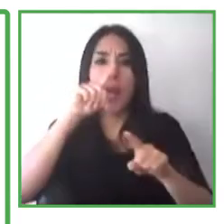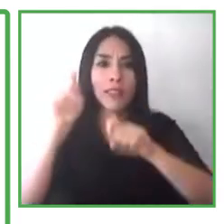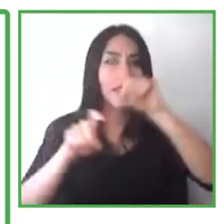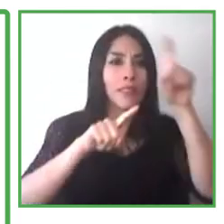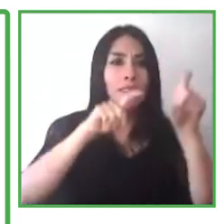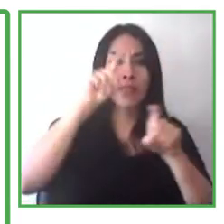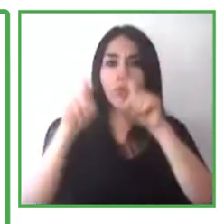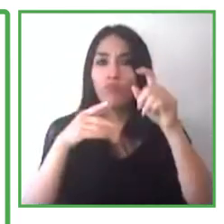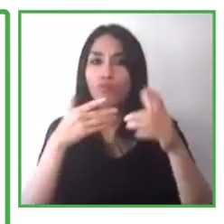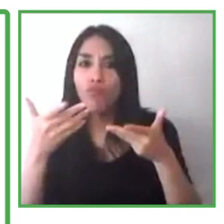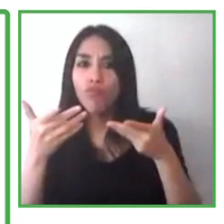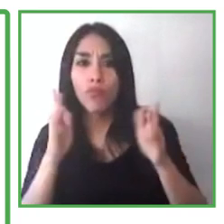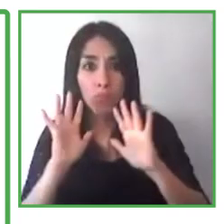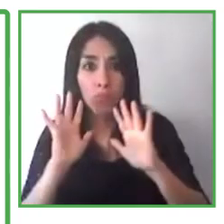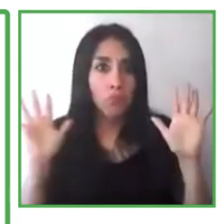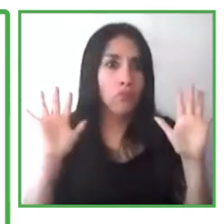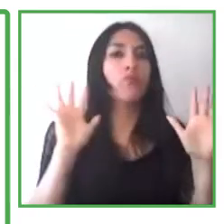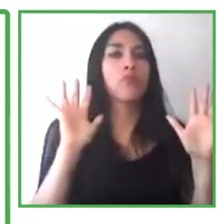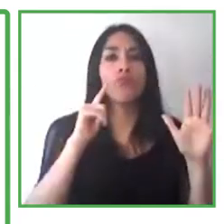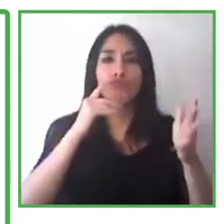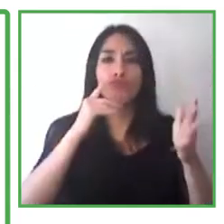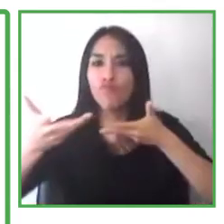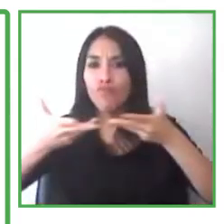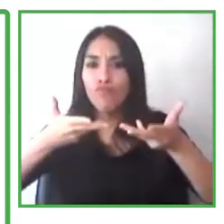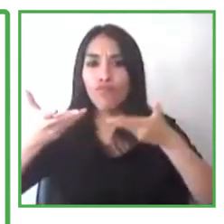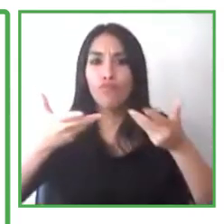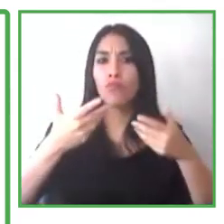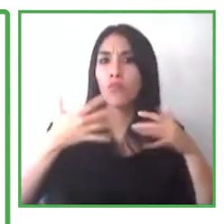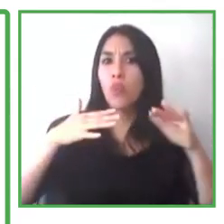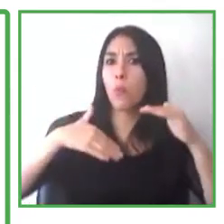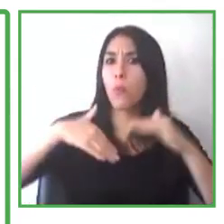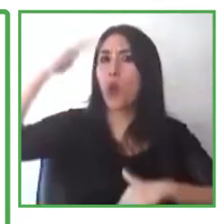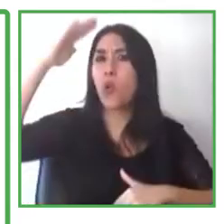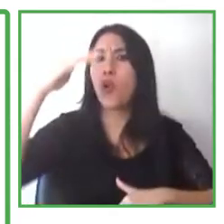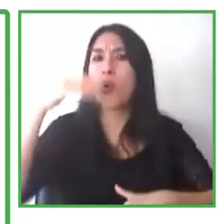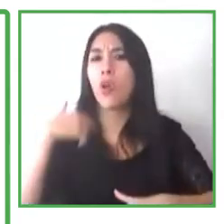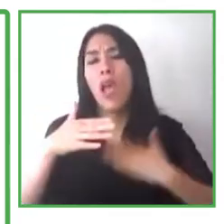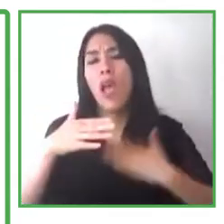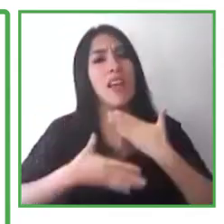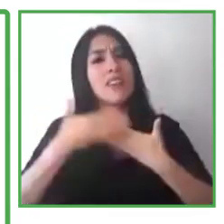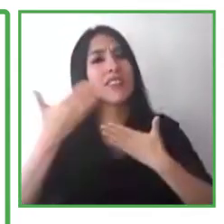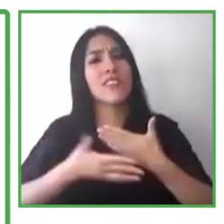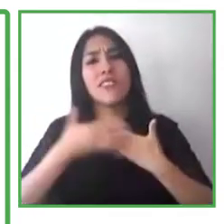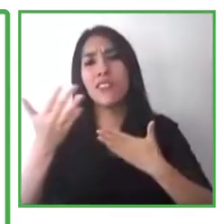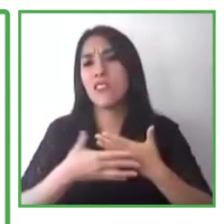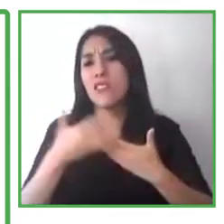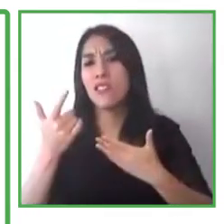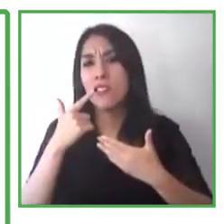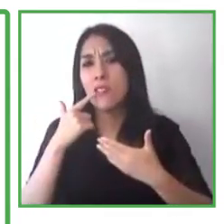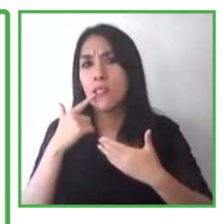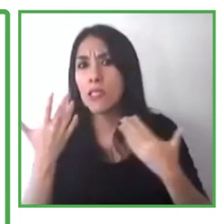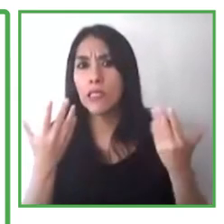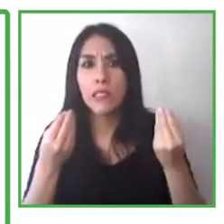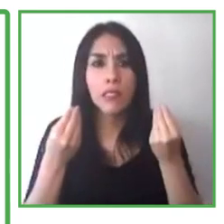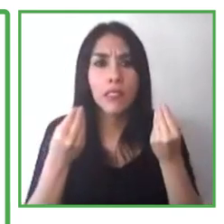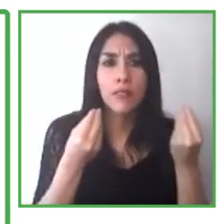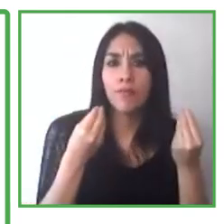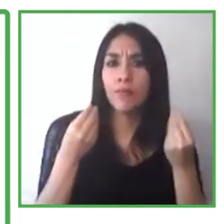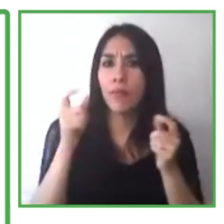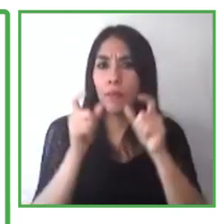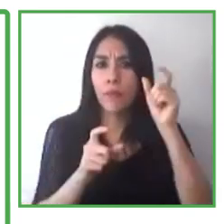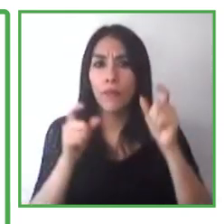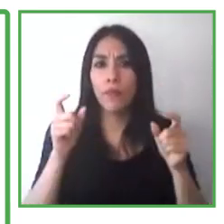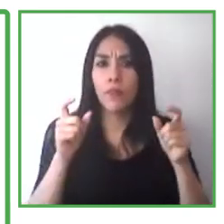headcount investment or financial investment associated to this. But still, if you have the appropriate